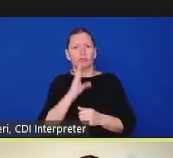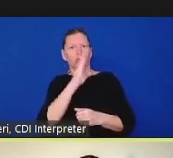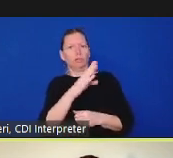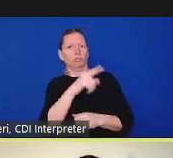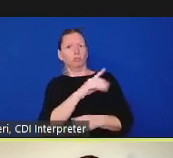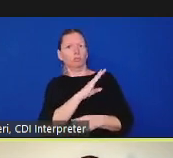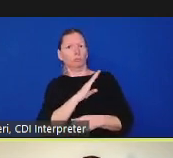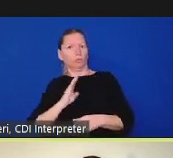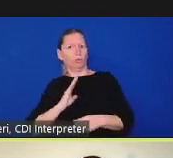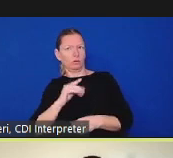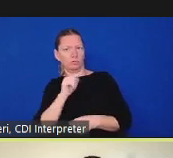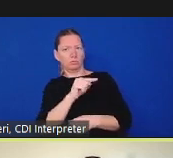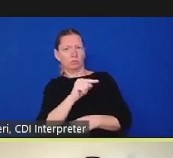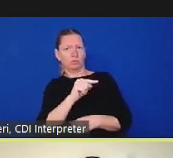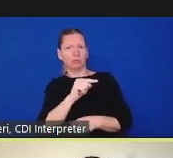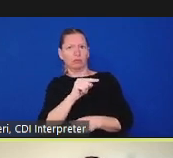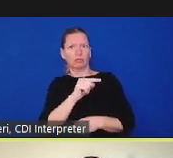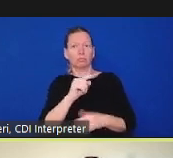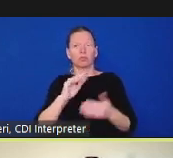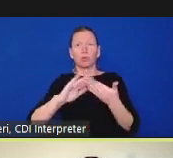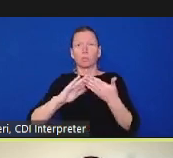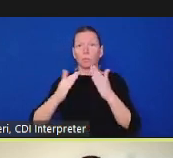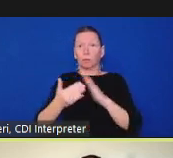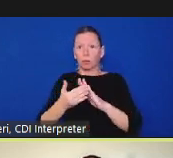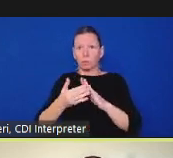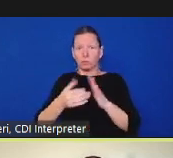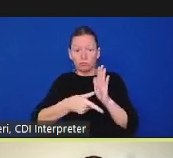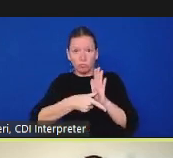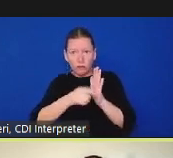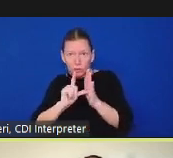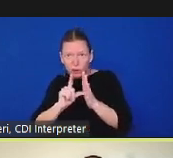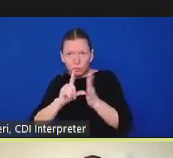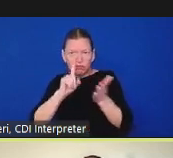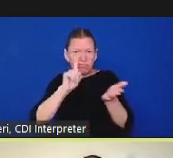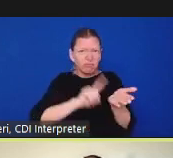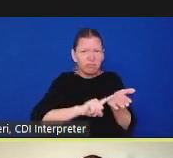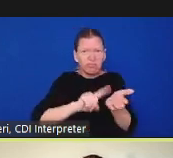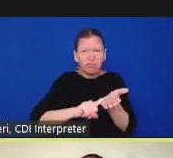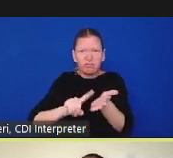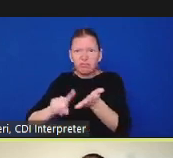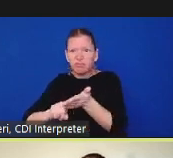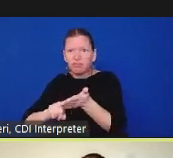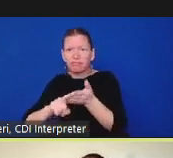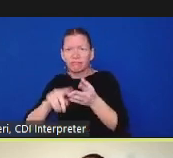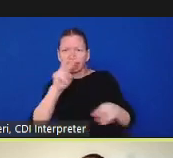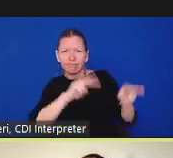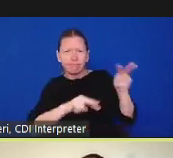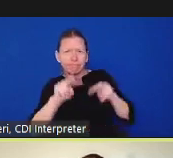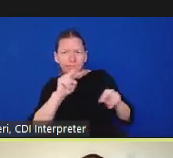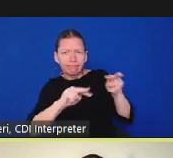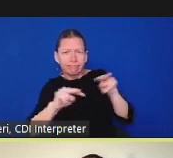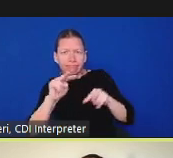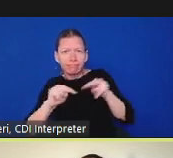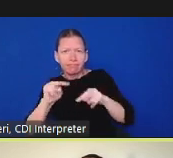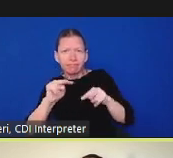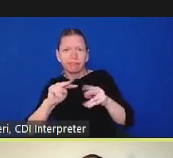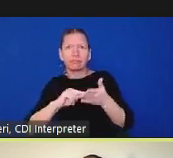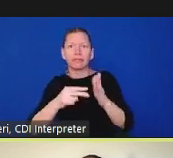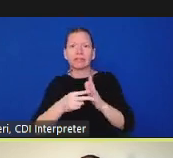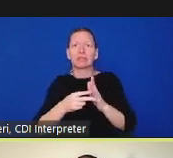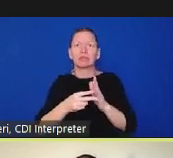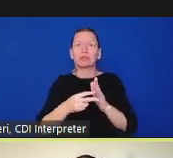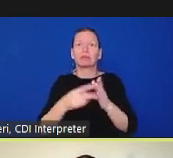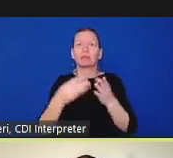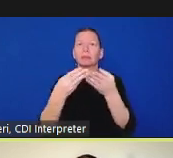can very often increase public trust in the process knowing that um there are people outside the law enforcement agency